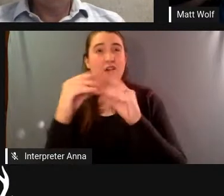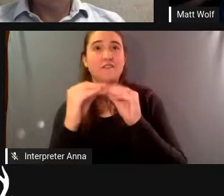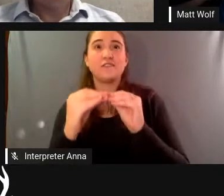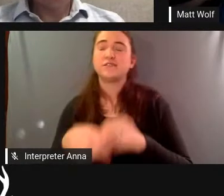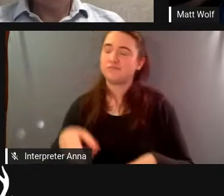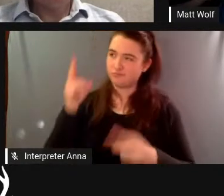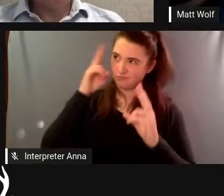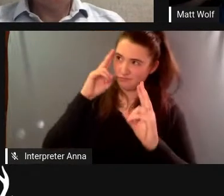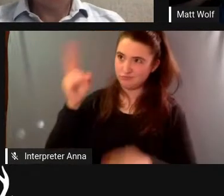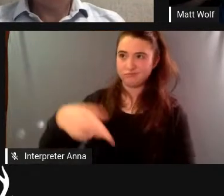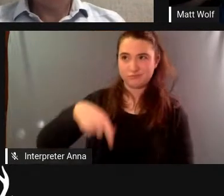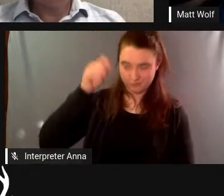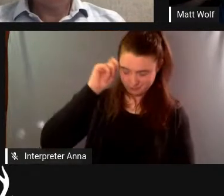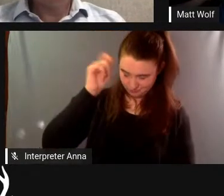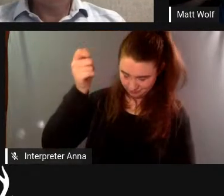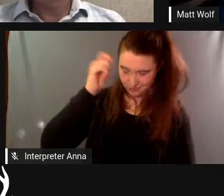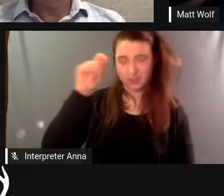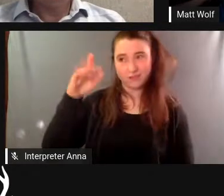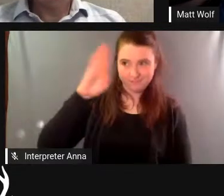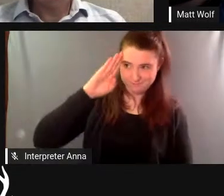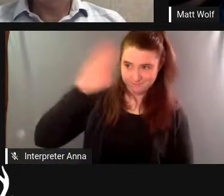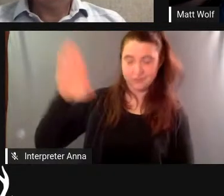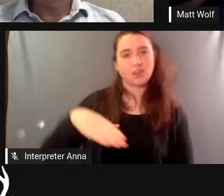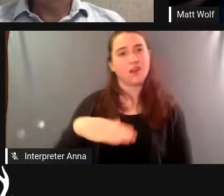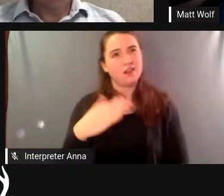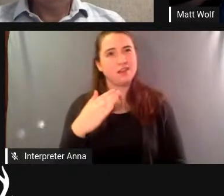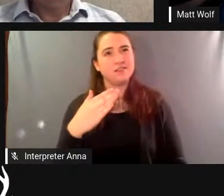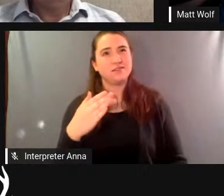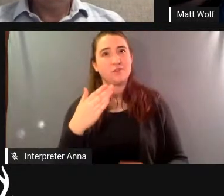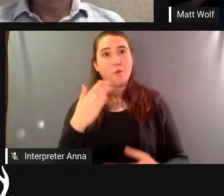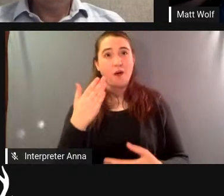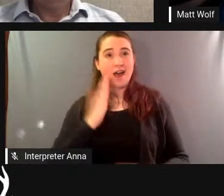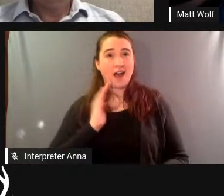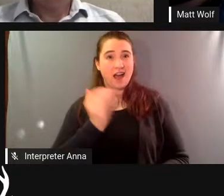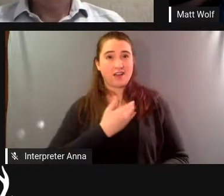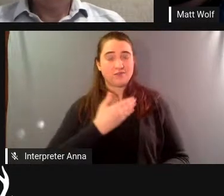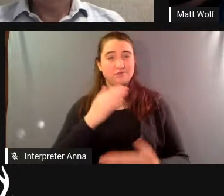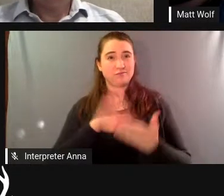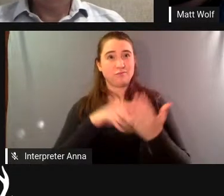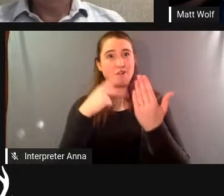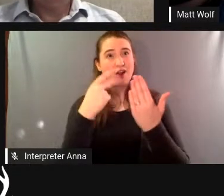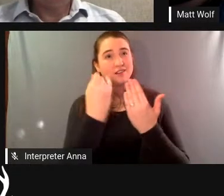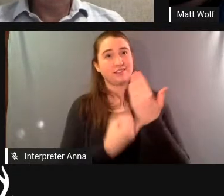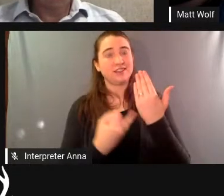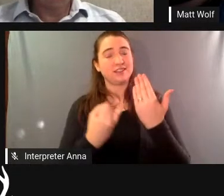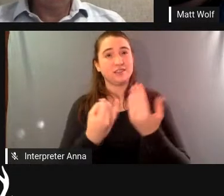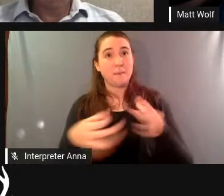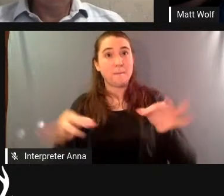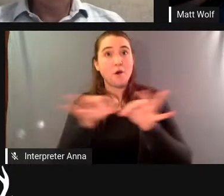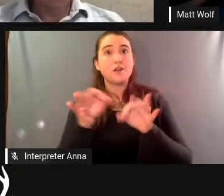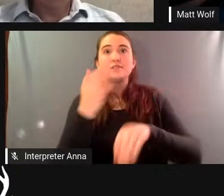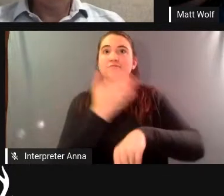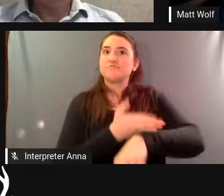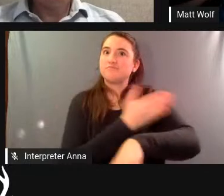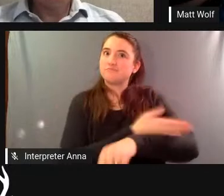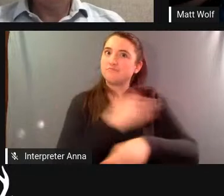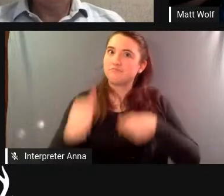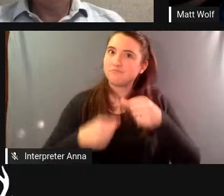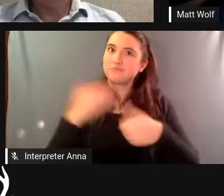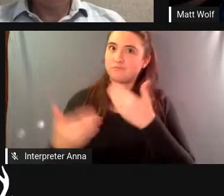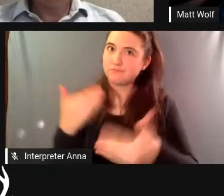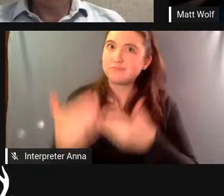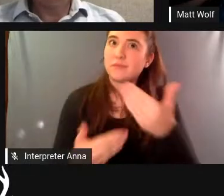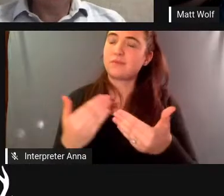work and the legacy and the importance of biosphere 2 i think only grows and